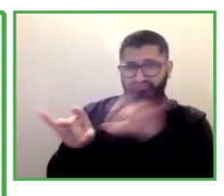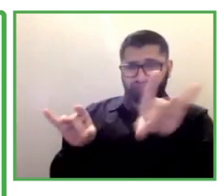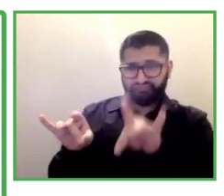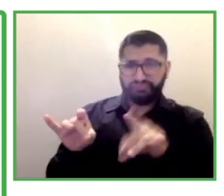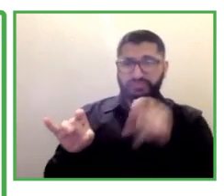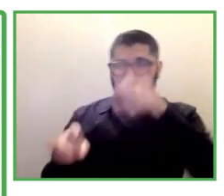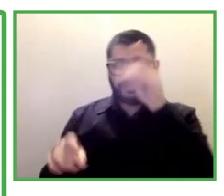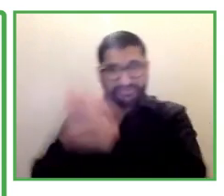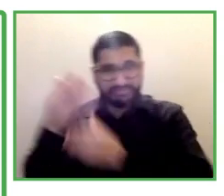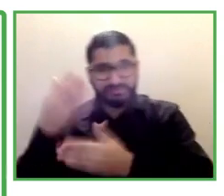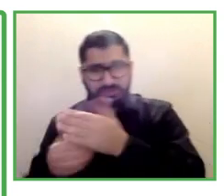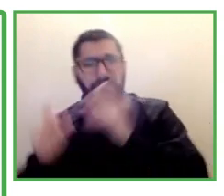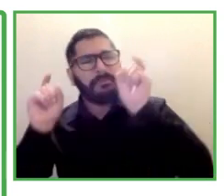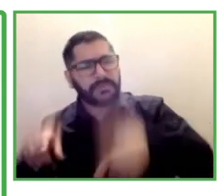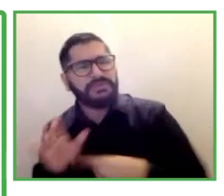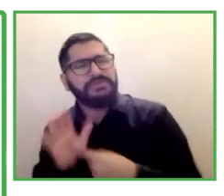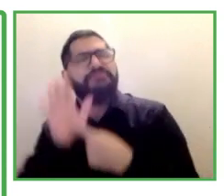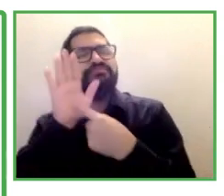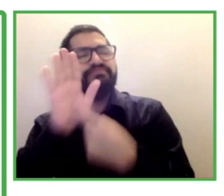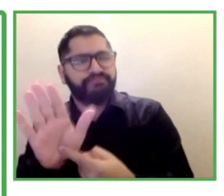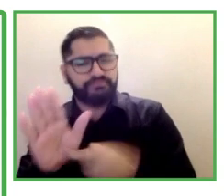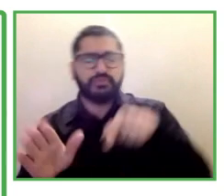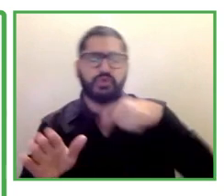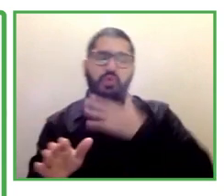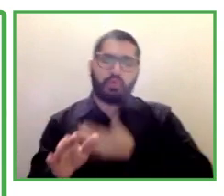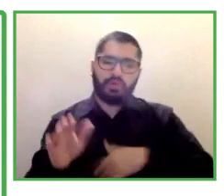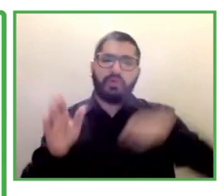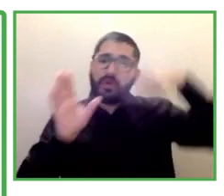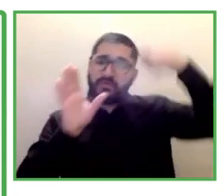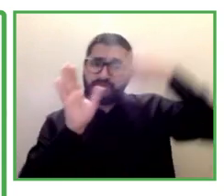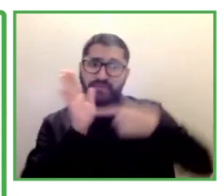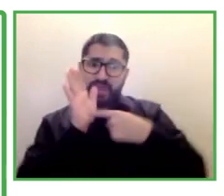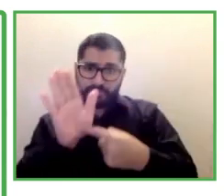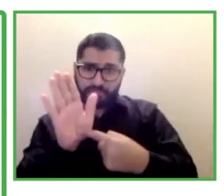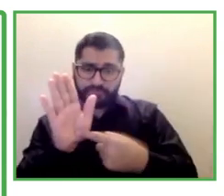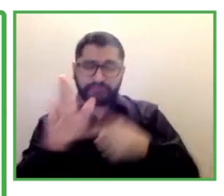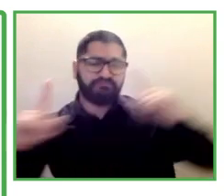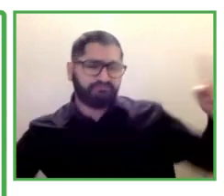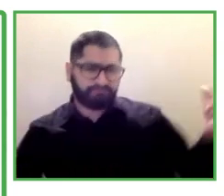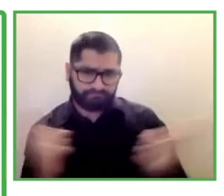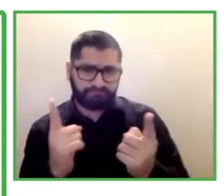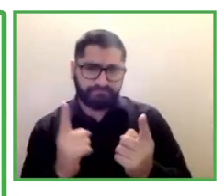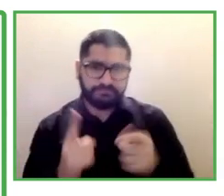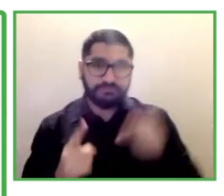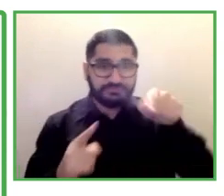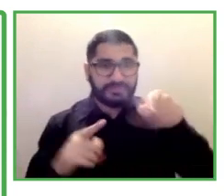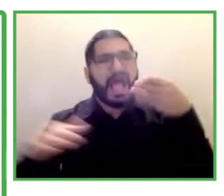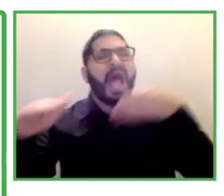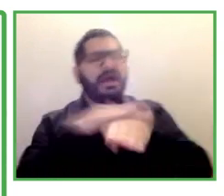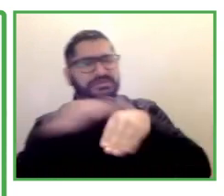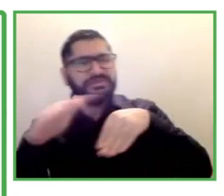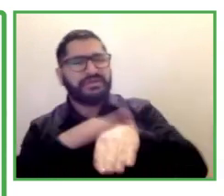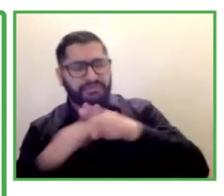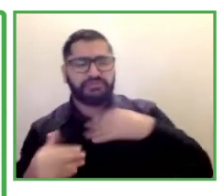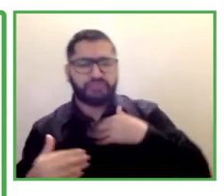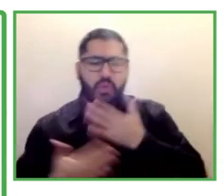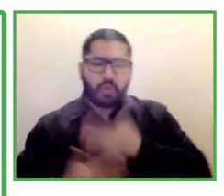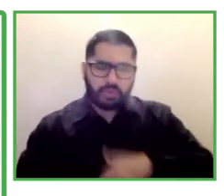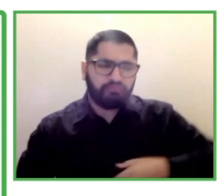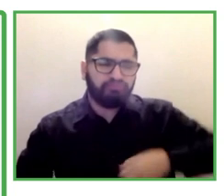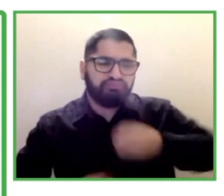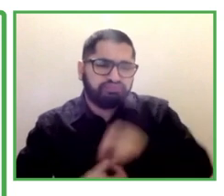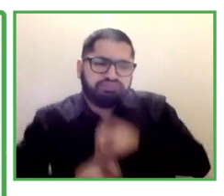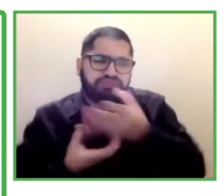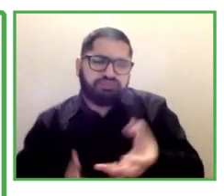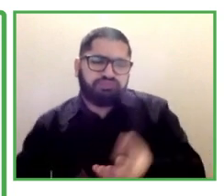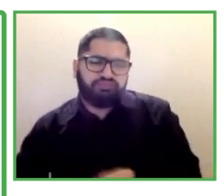describe it as it goes along. There's no really words being said, just voices of animals. So, bear with me.